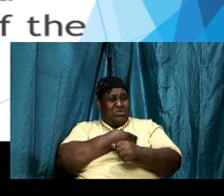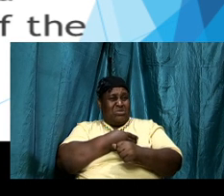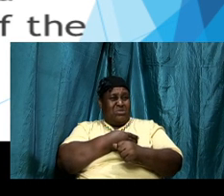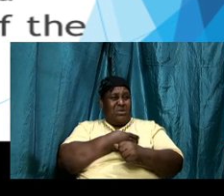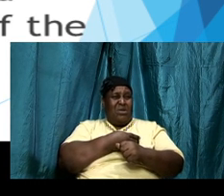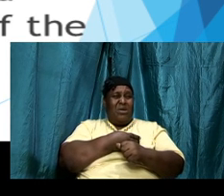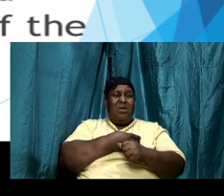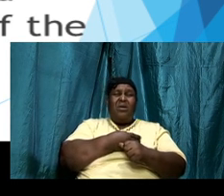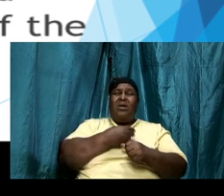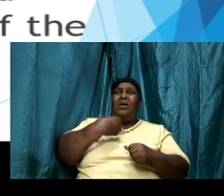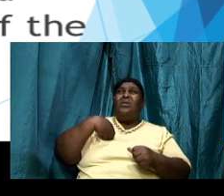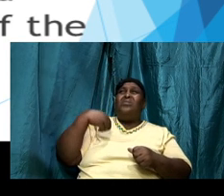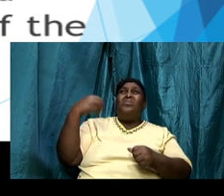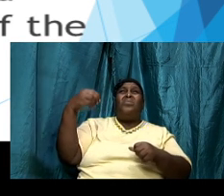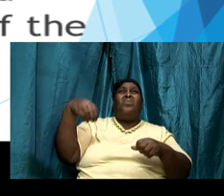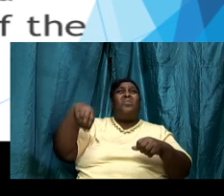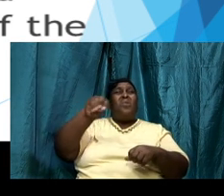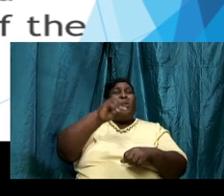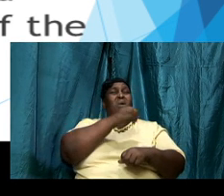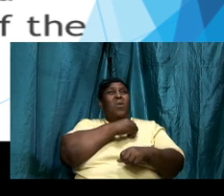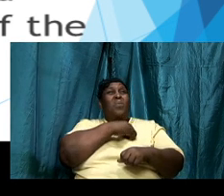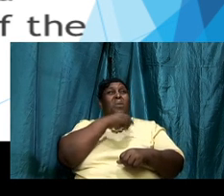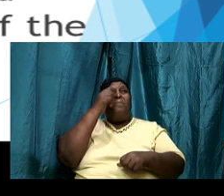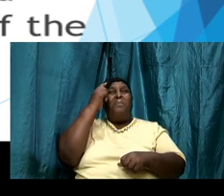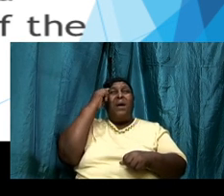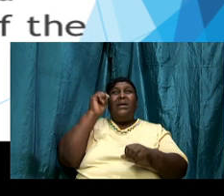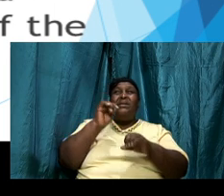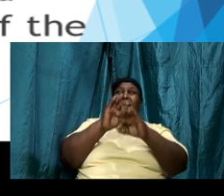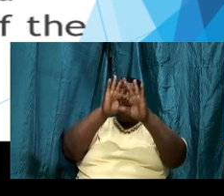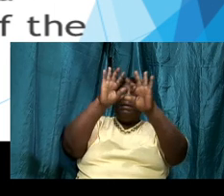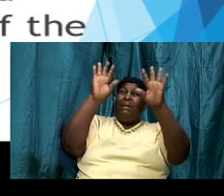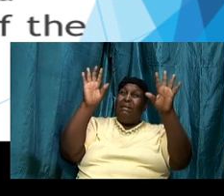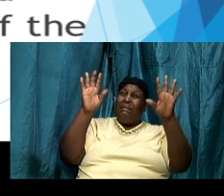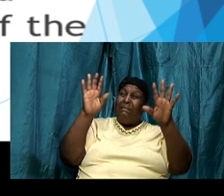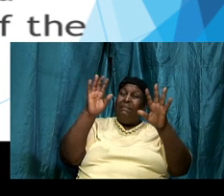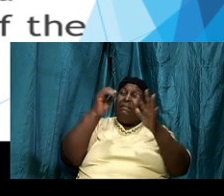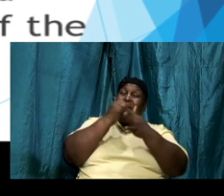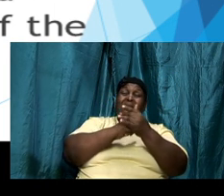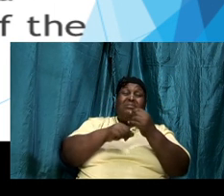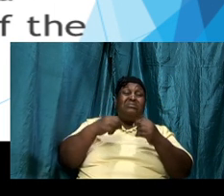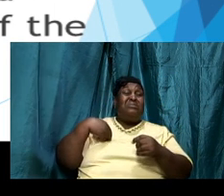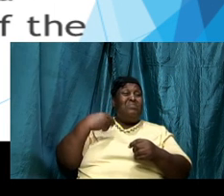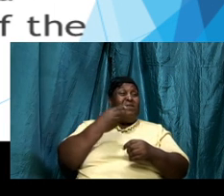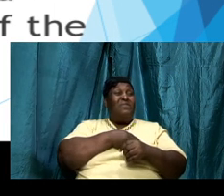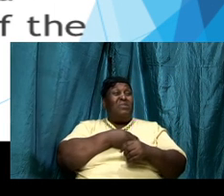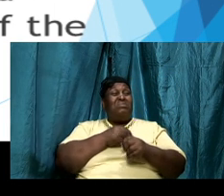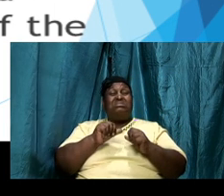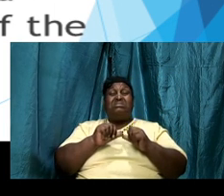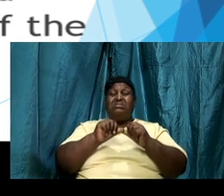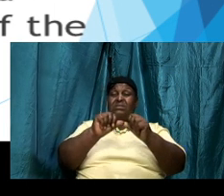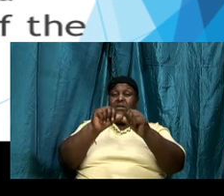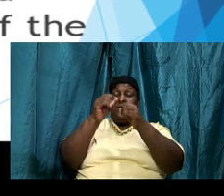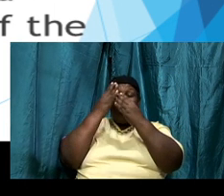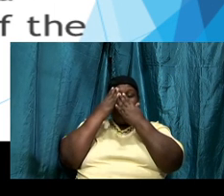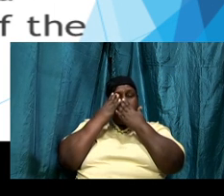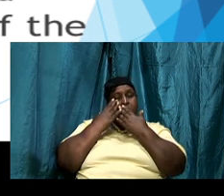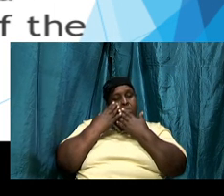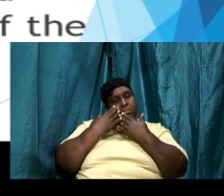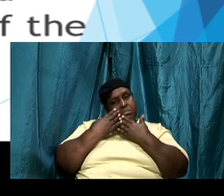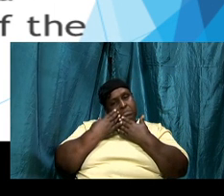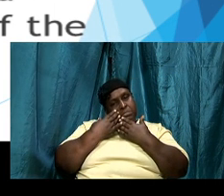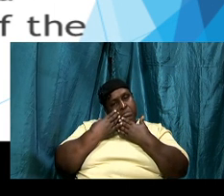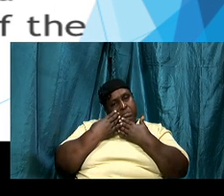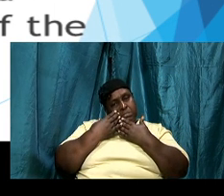use the word to address our emotions some of us are constantly crying some of us are constantly sad some some